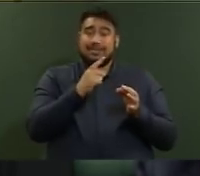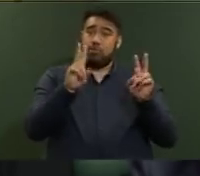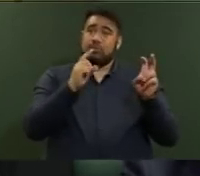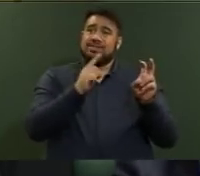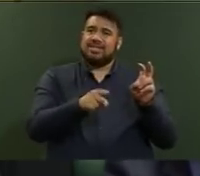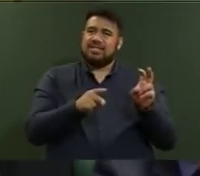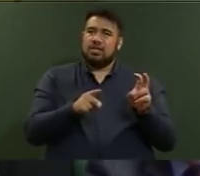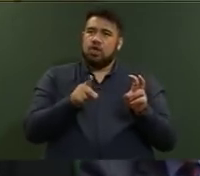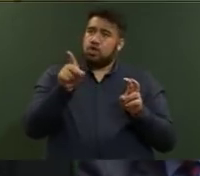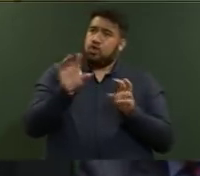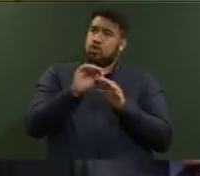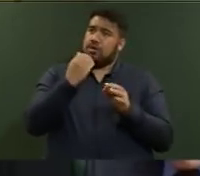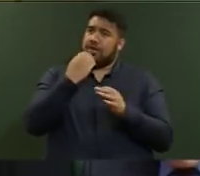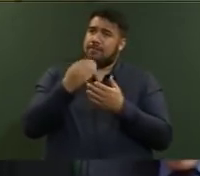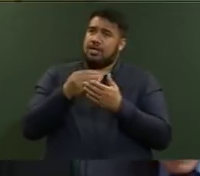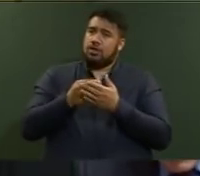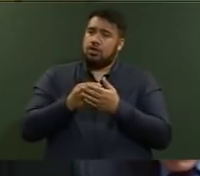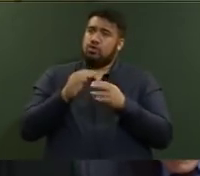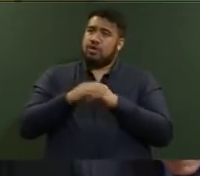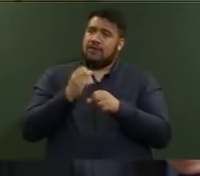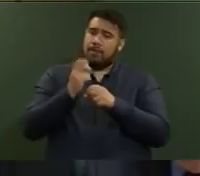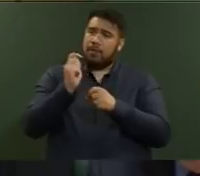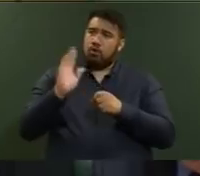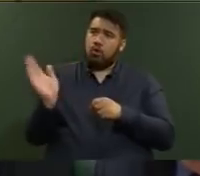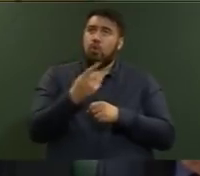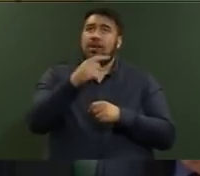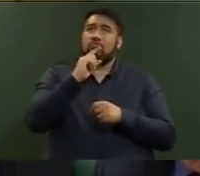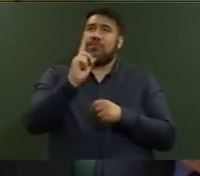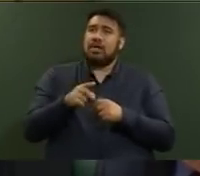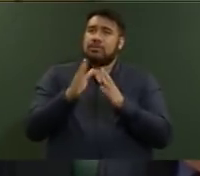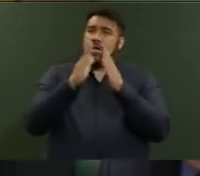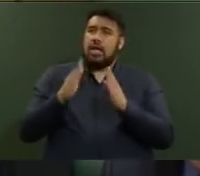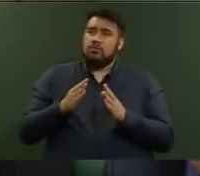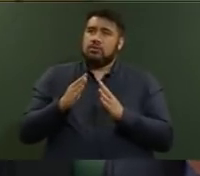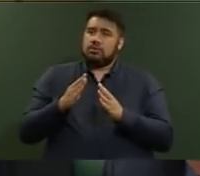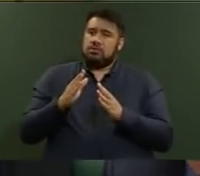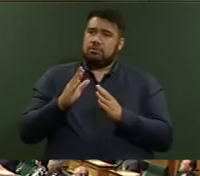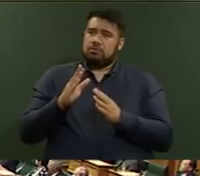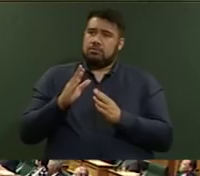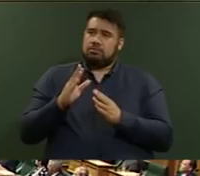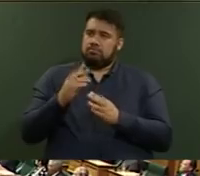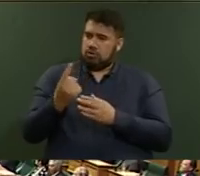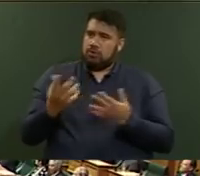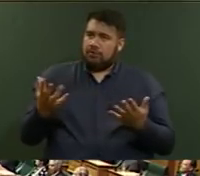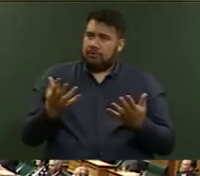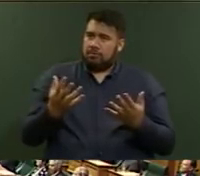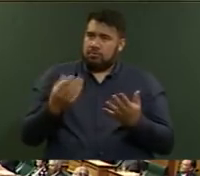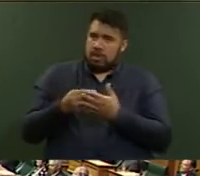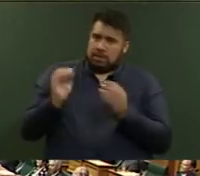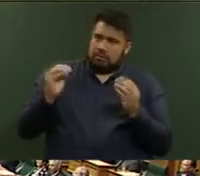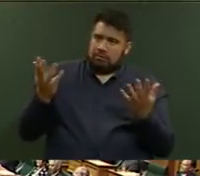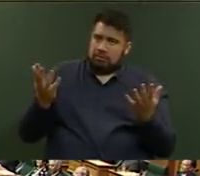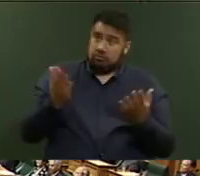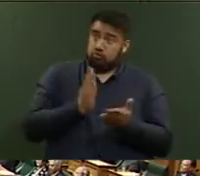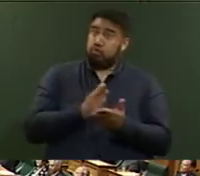to deliver all 100,000 KiwiBuild dwellings by itself, end quote. Mr Speaker. The